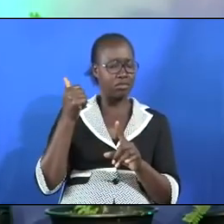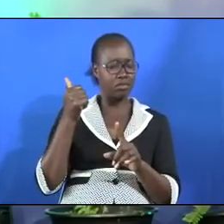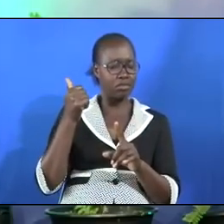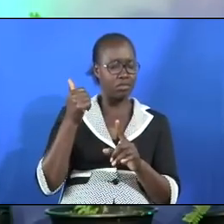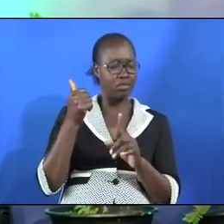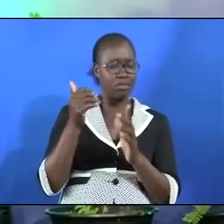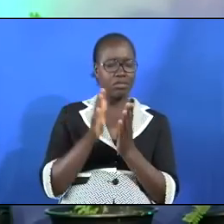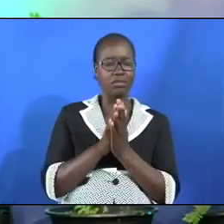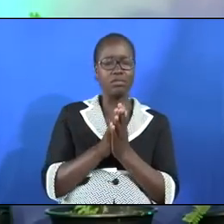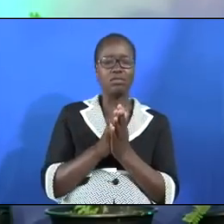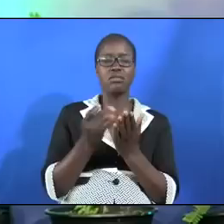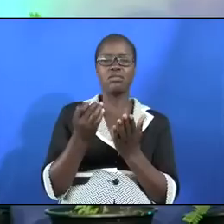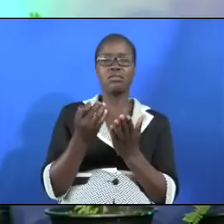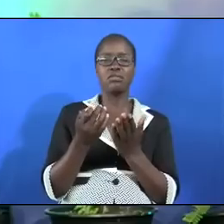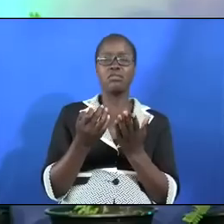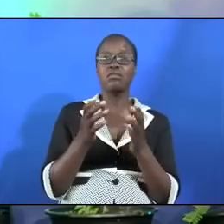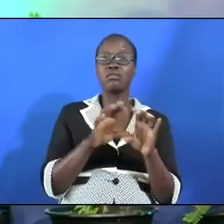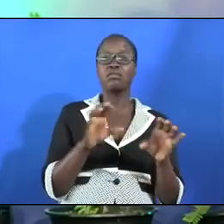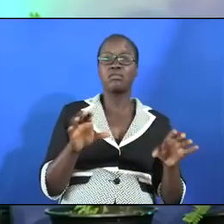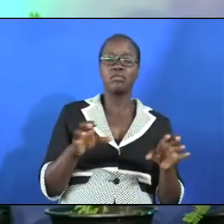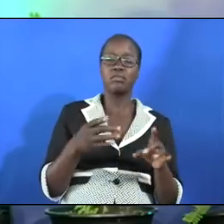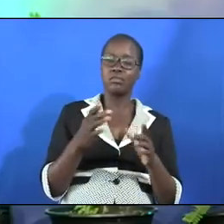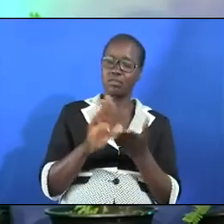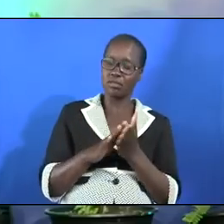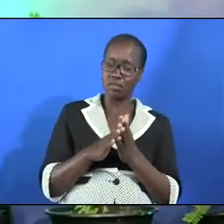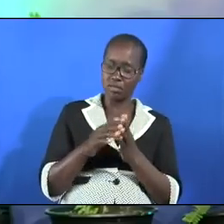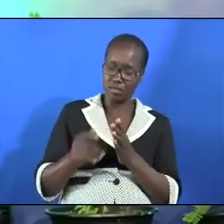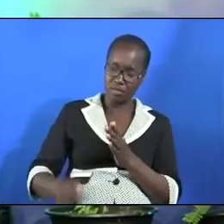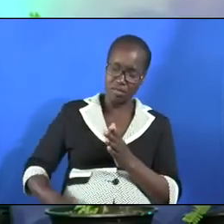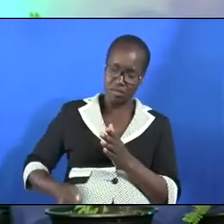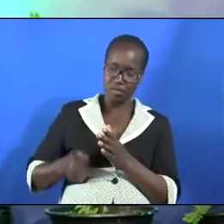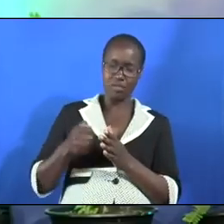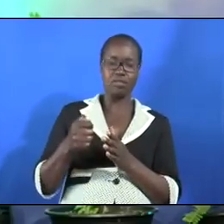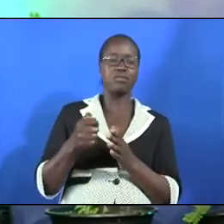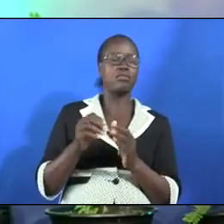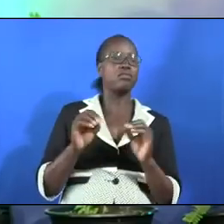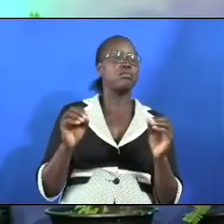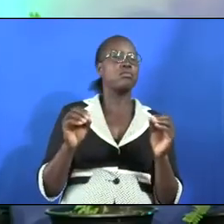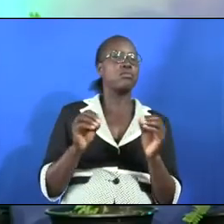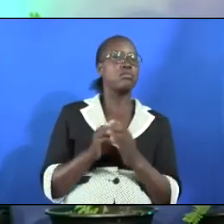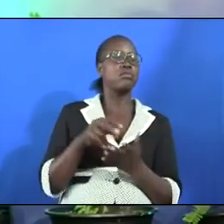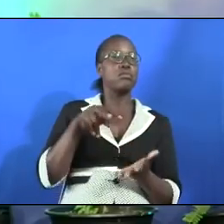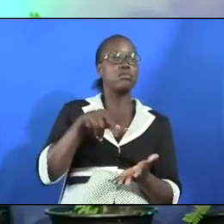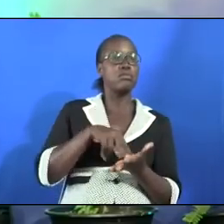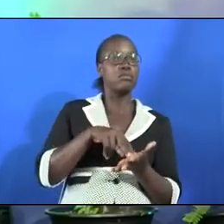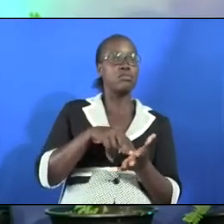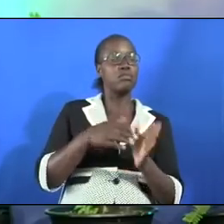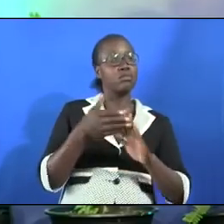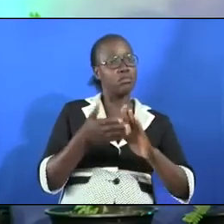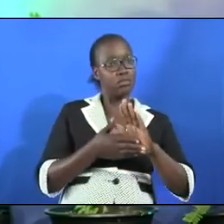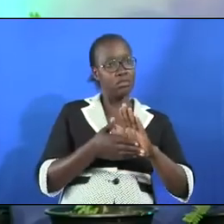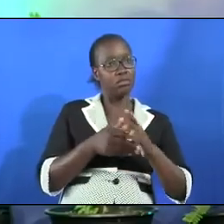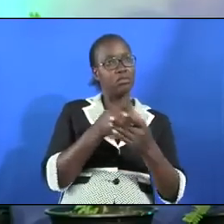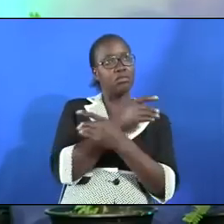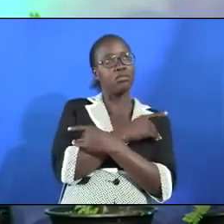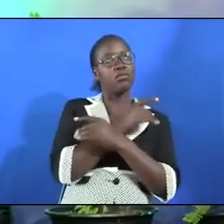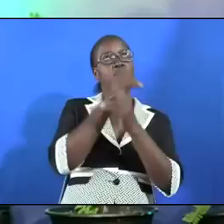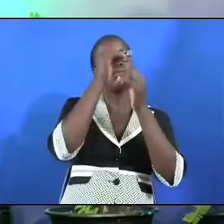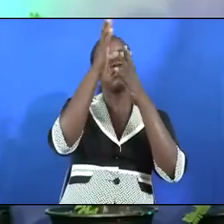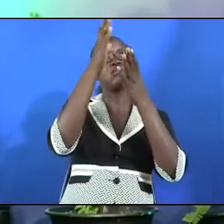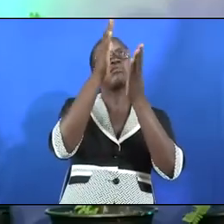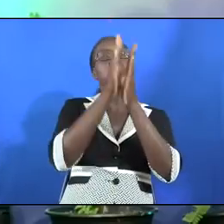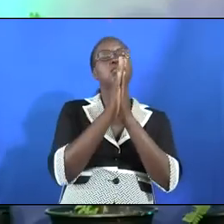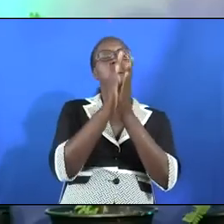be self centered and became selfless we stand on our feet dear father praying that you will help us